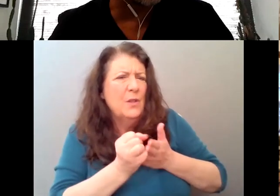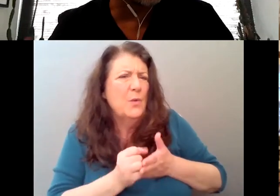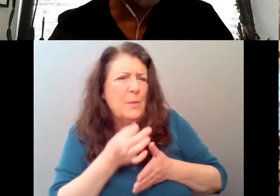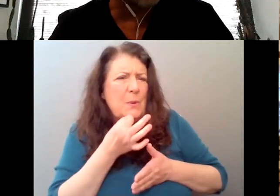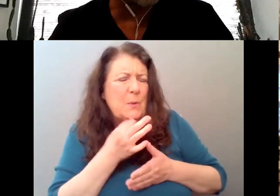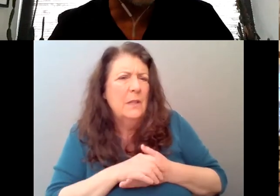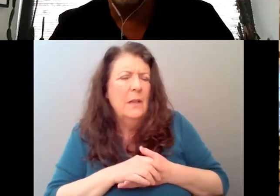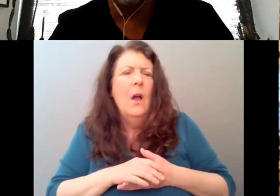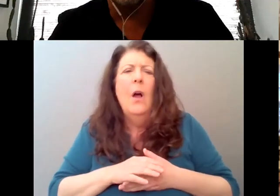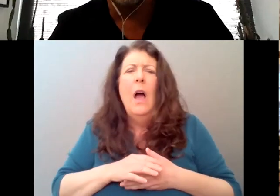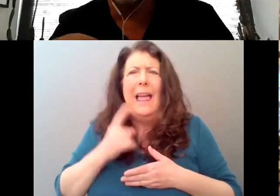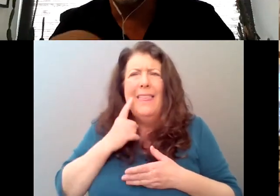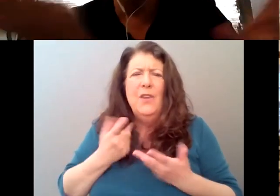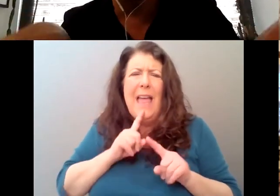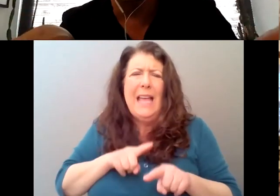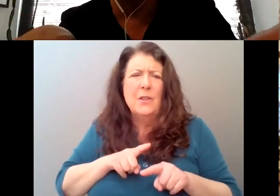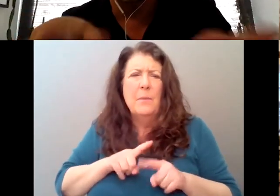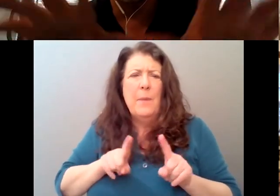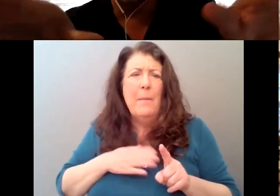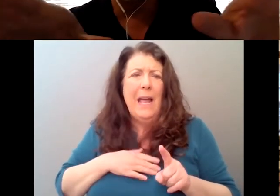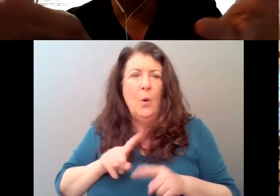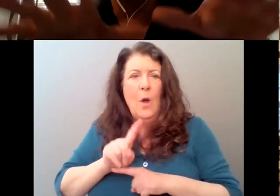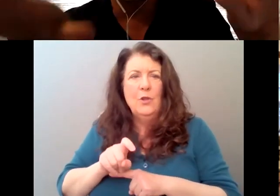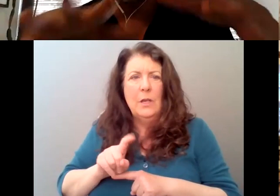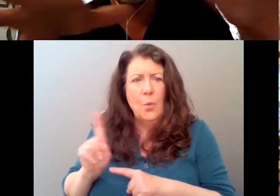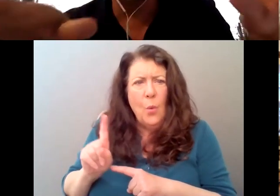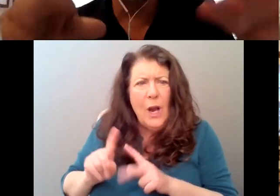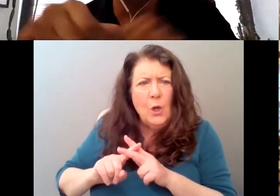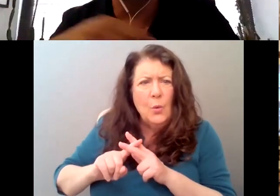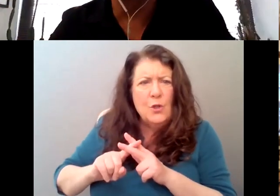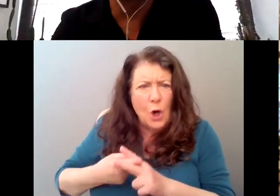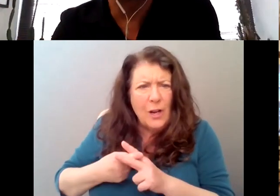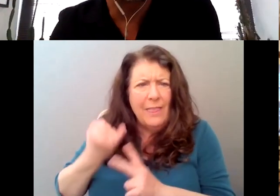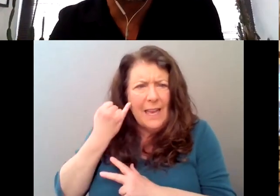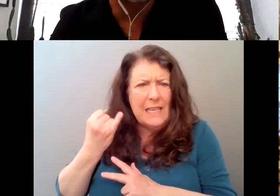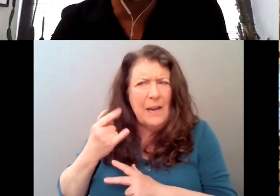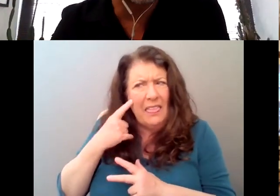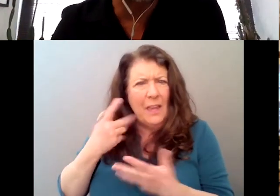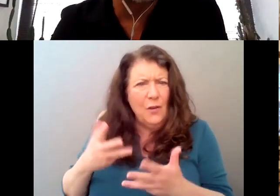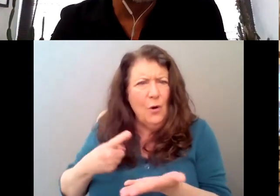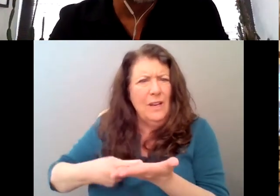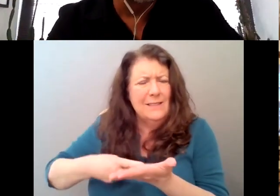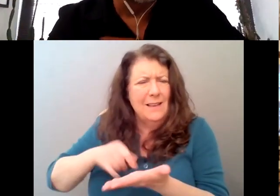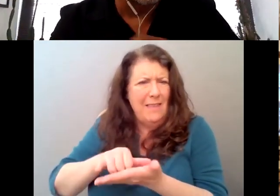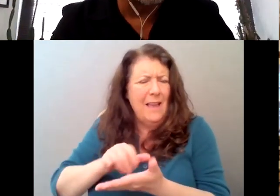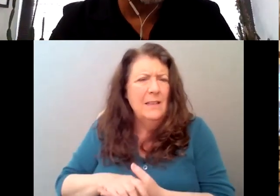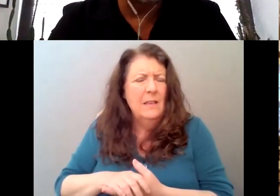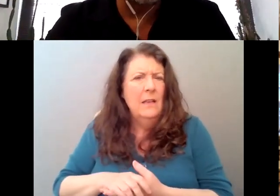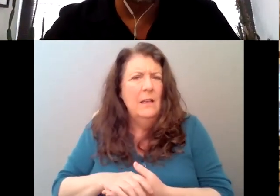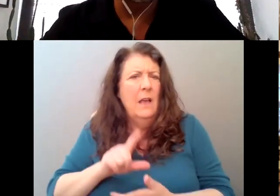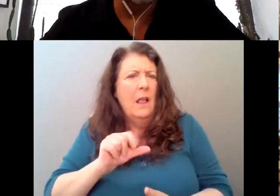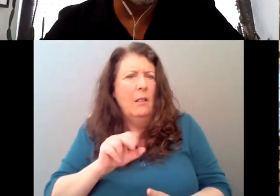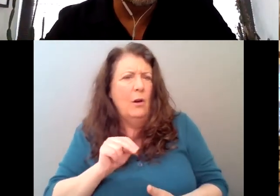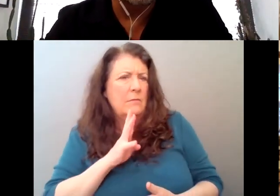only question was like, you know, like, like where you started with the idea for the script, but I think, I think we've, we've moved on from that. Well, in terms of, I